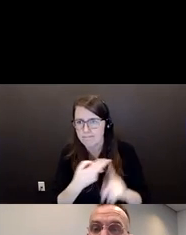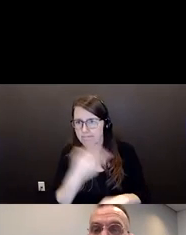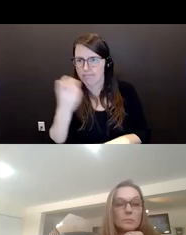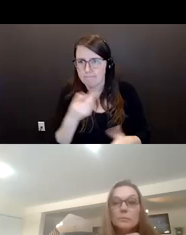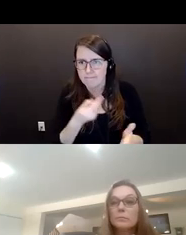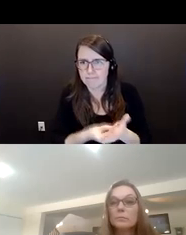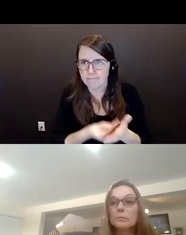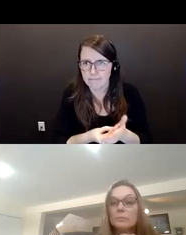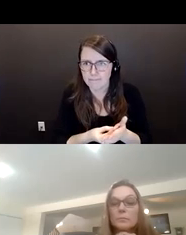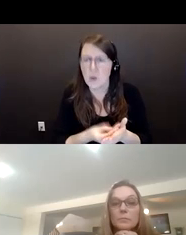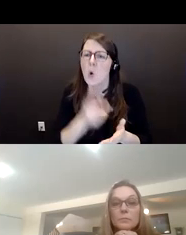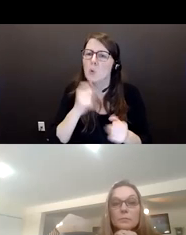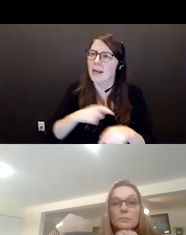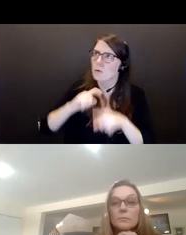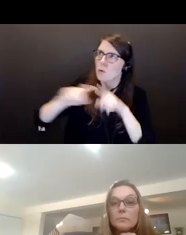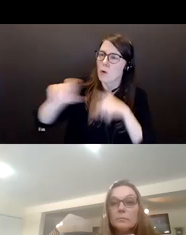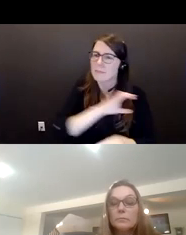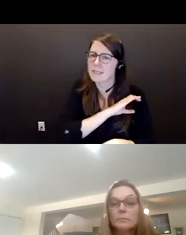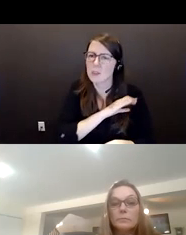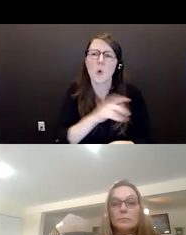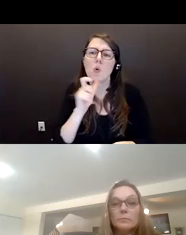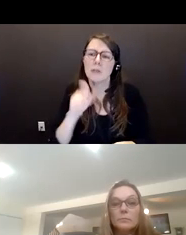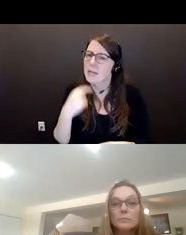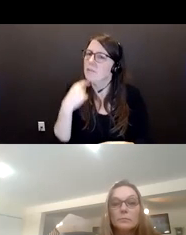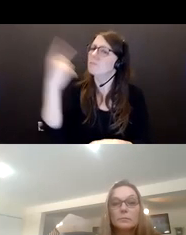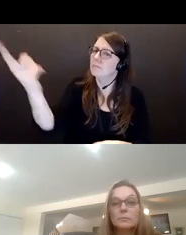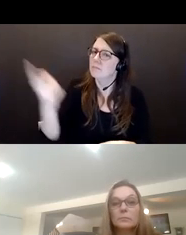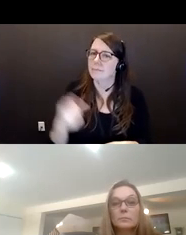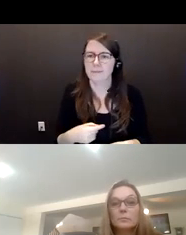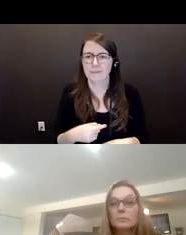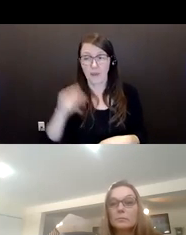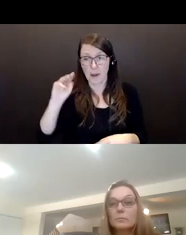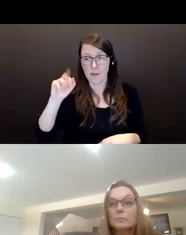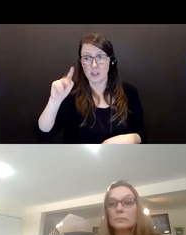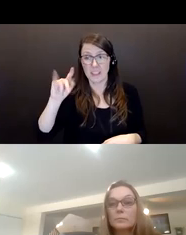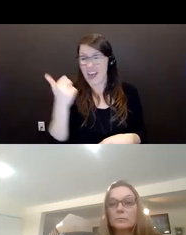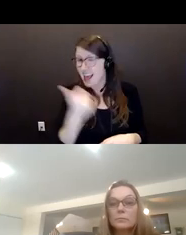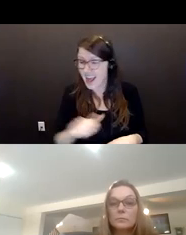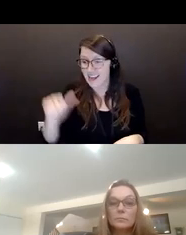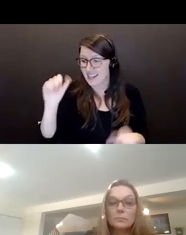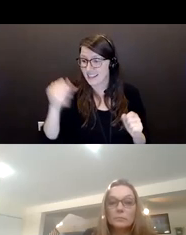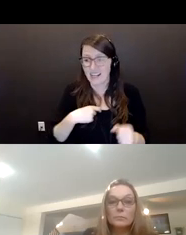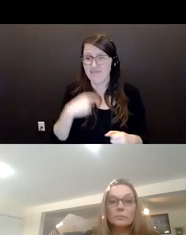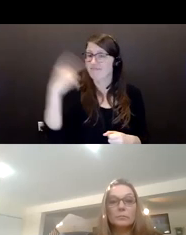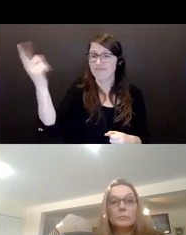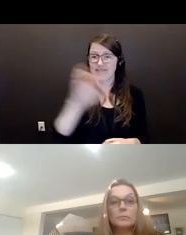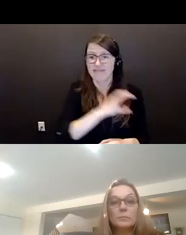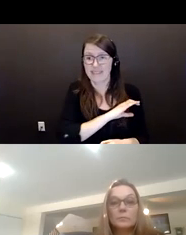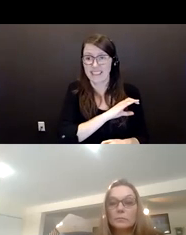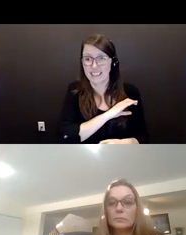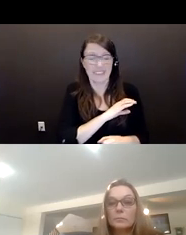Anybody can. Absolutely anybody. The biggest one, and that's where the step in, step up comes into play. Thank you for that.